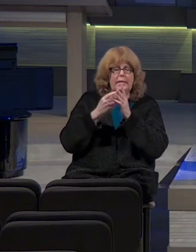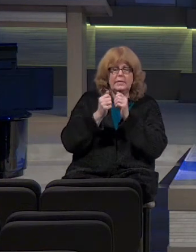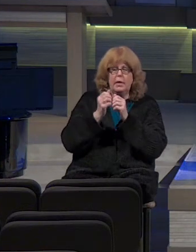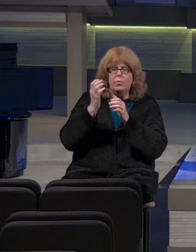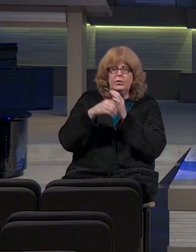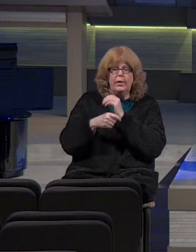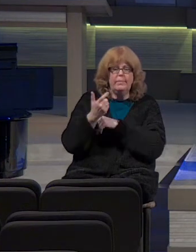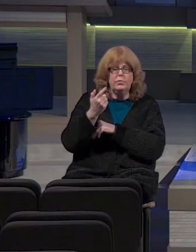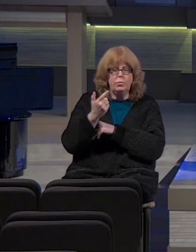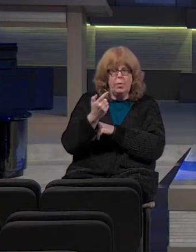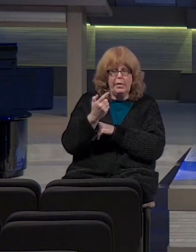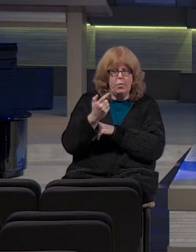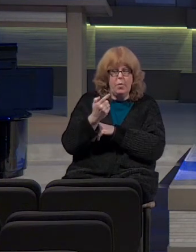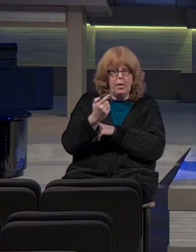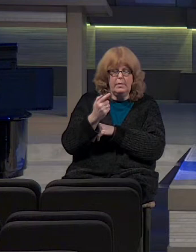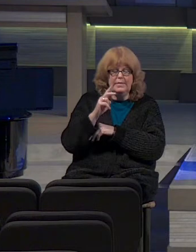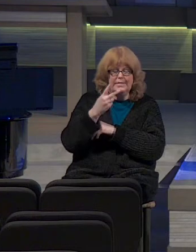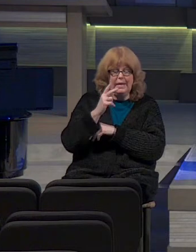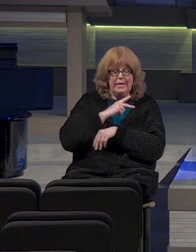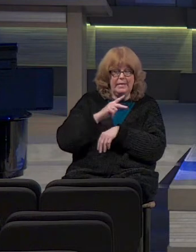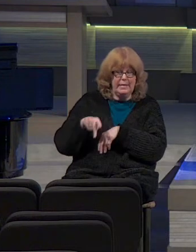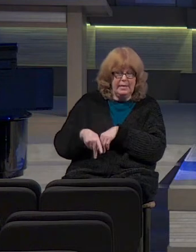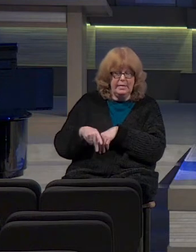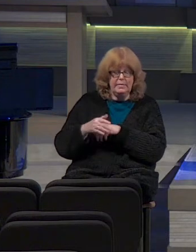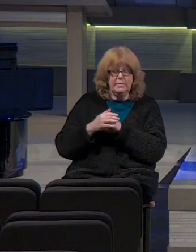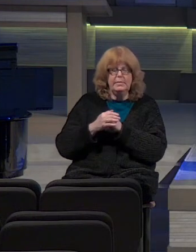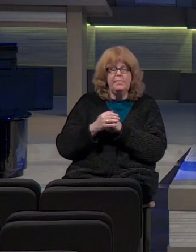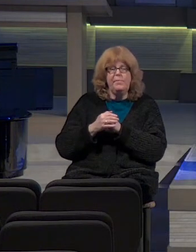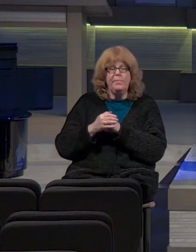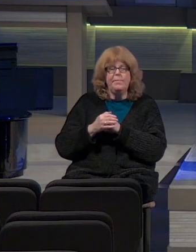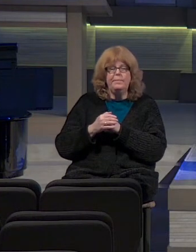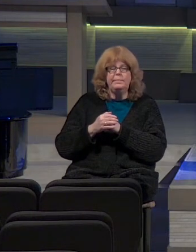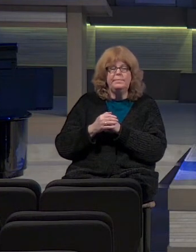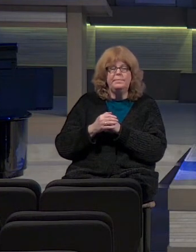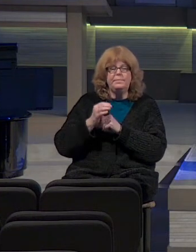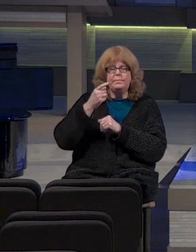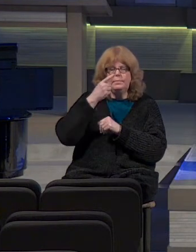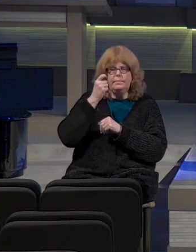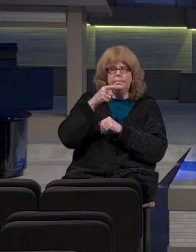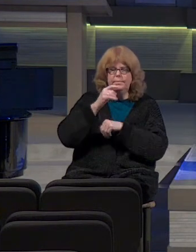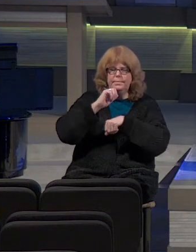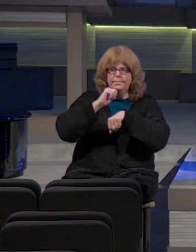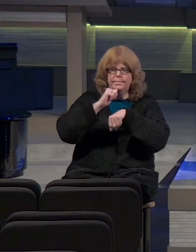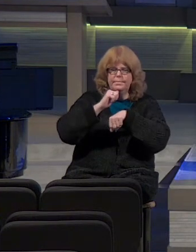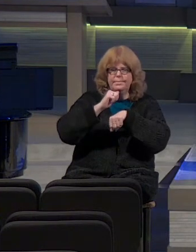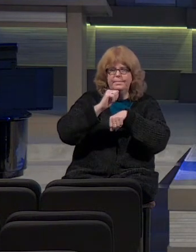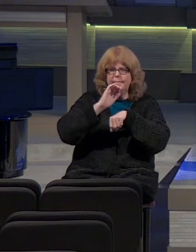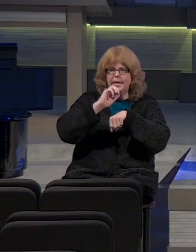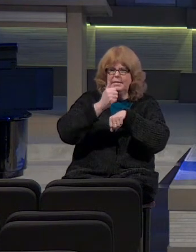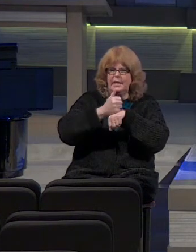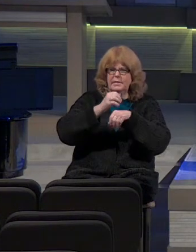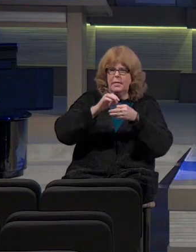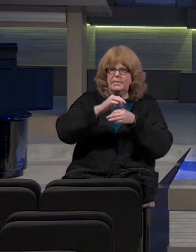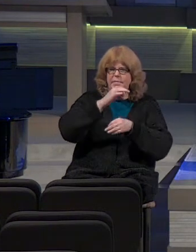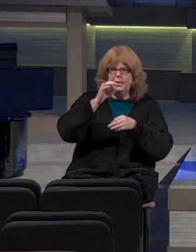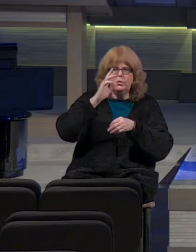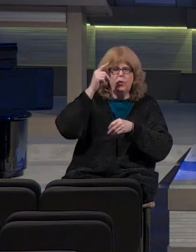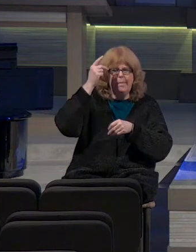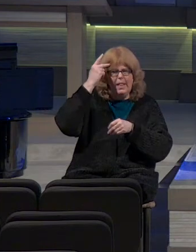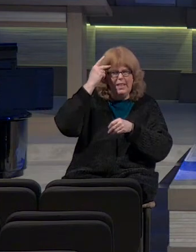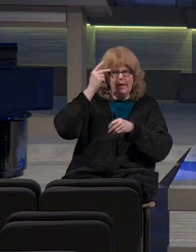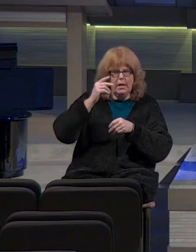21 of 2 Kings is because this sets the spiritual and political